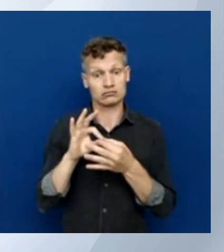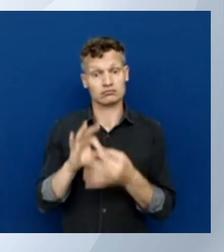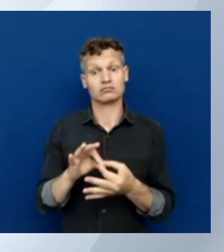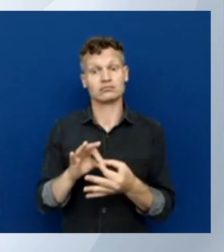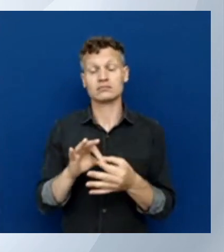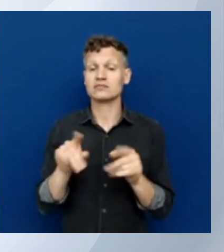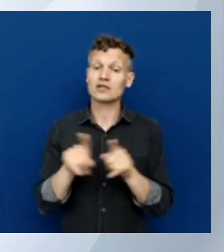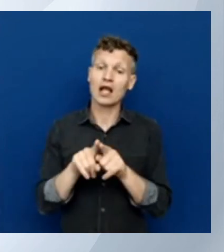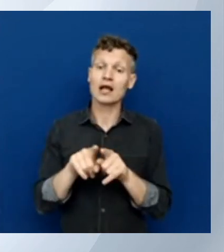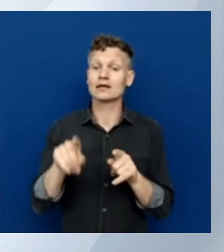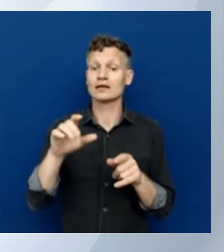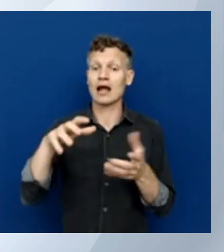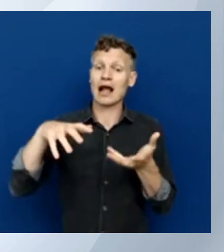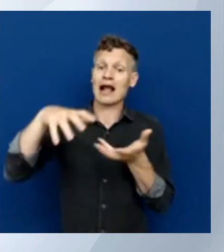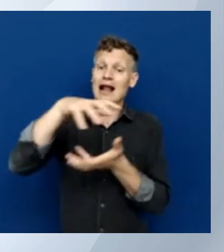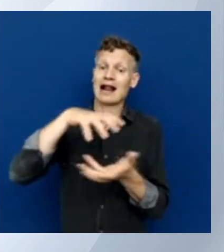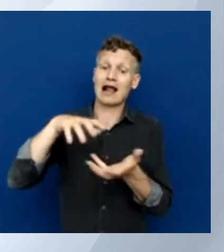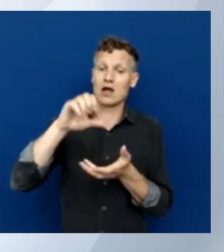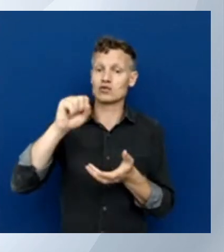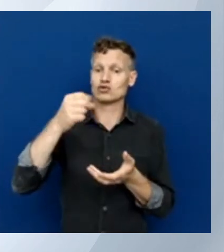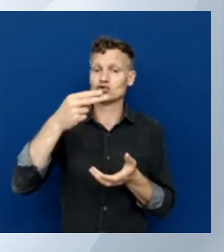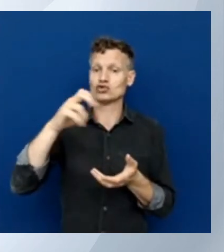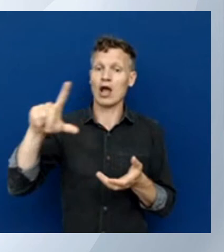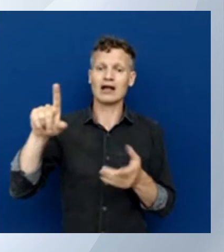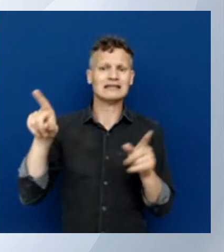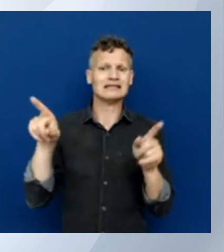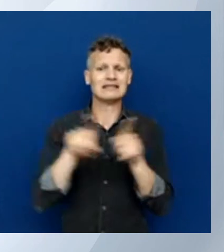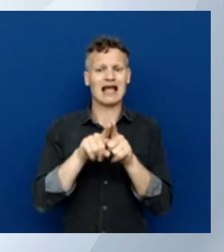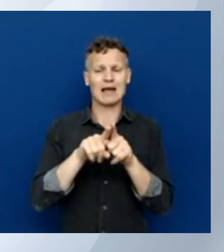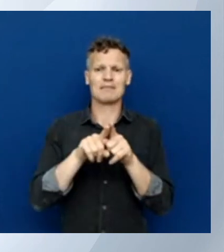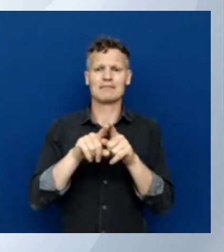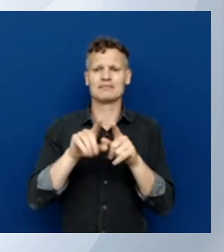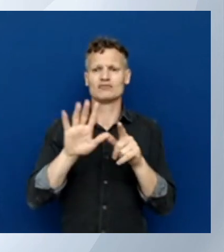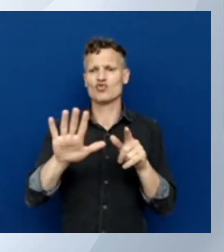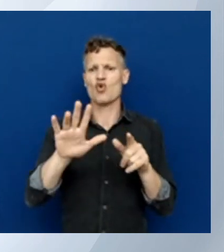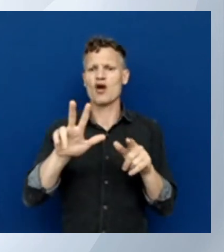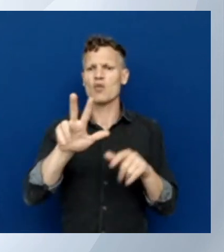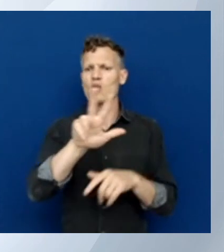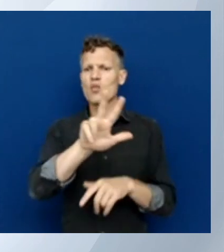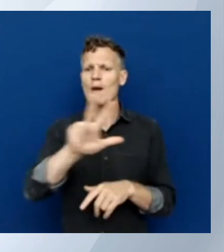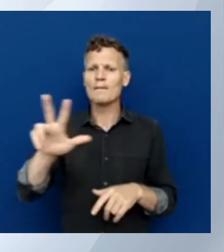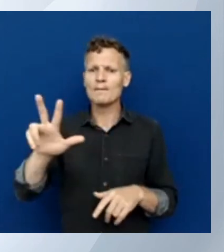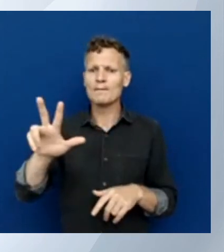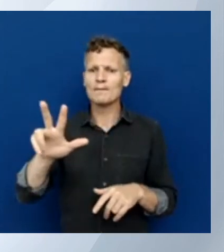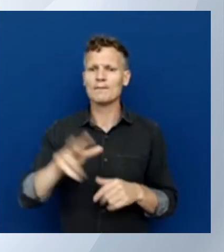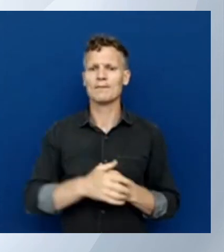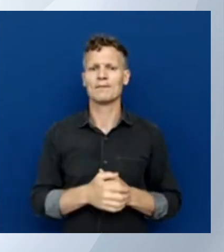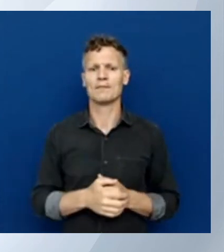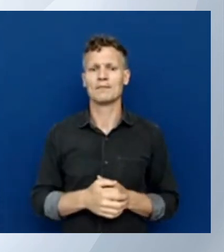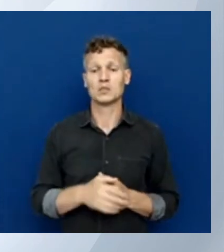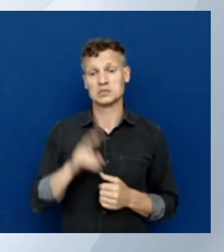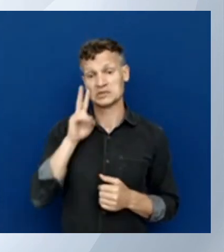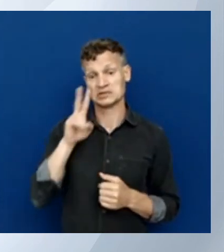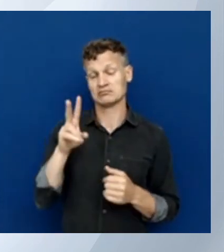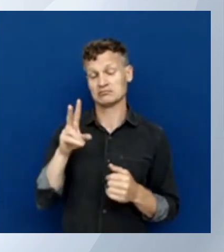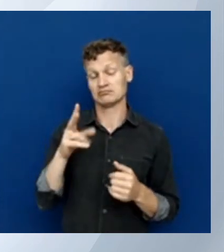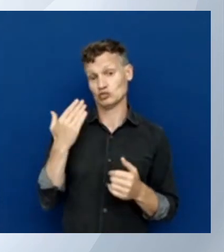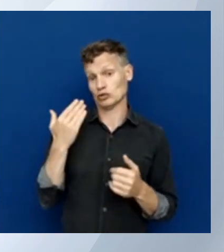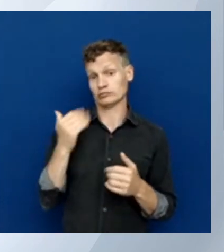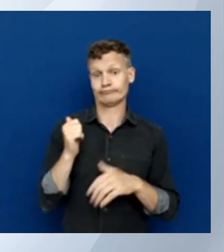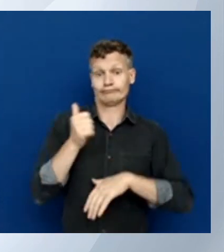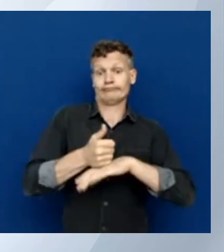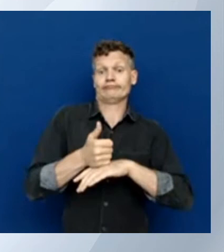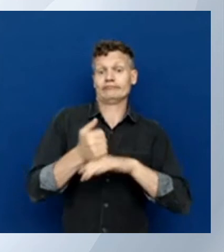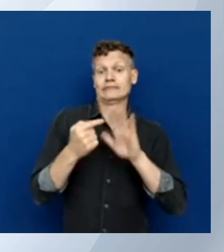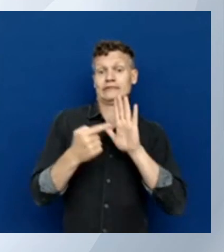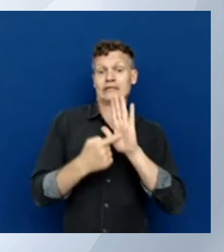the web browser and now I have the CloudShell so here I see the example that I just created so it is possible to use it from your